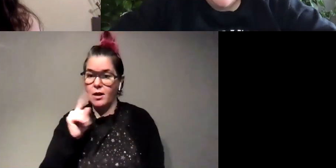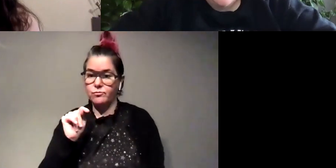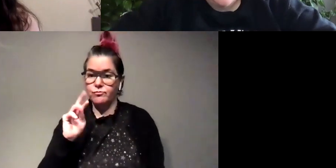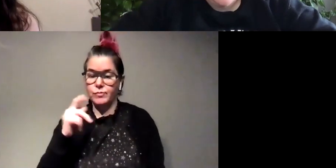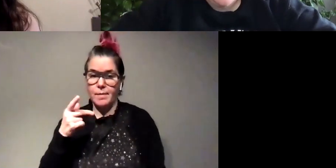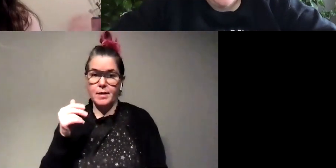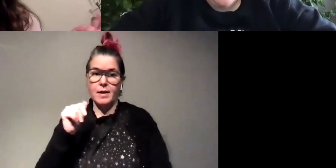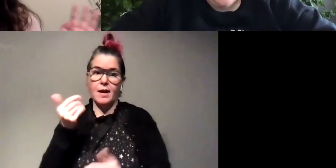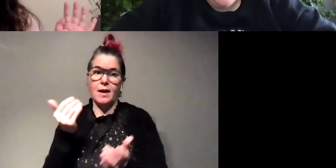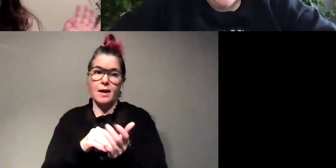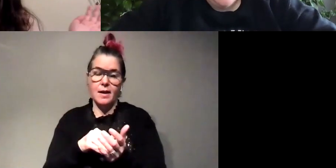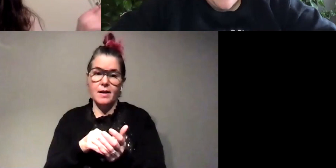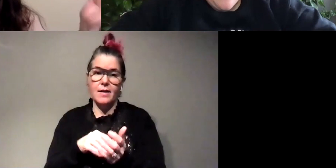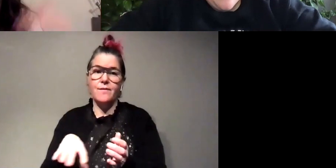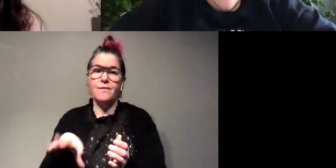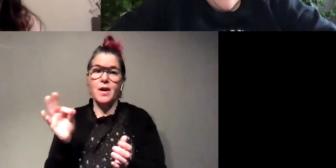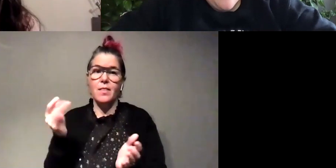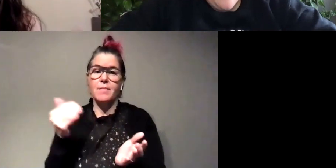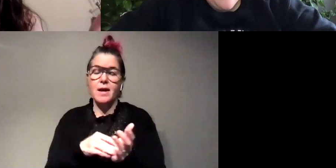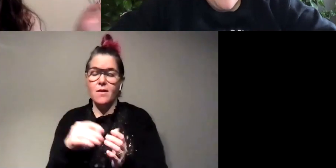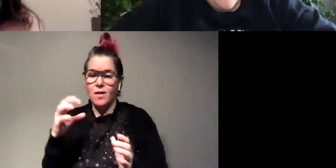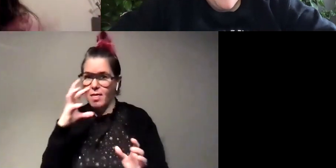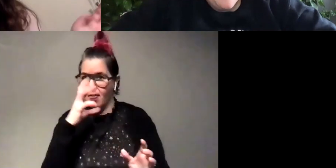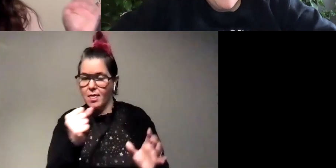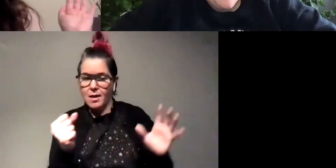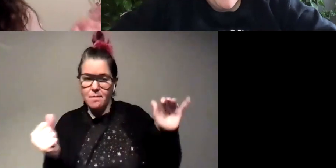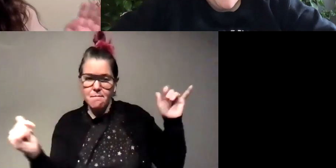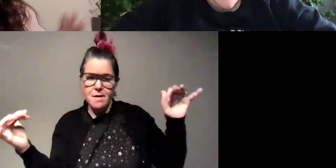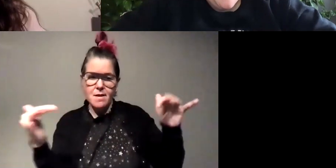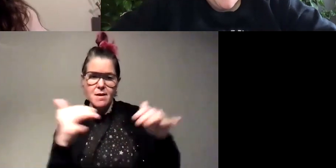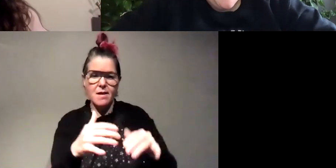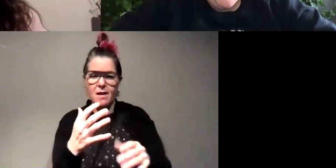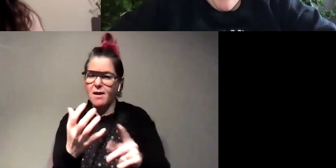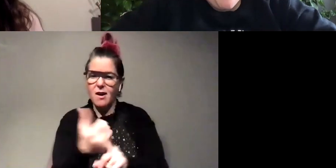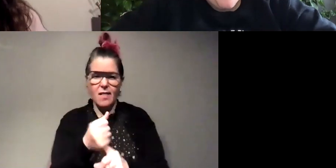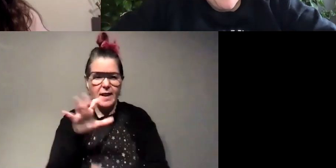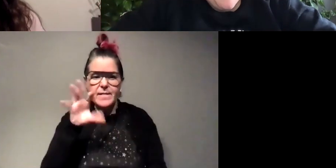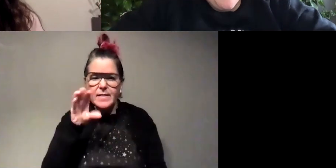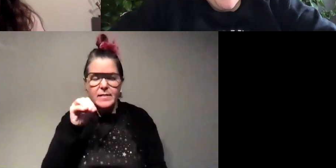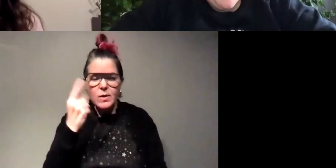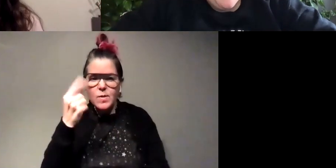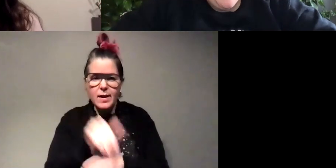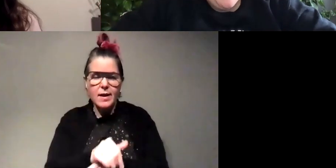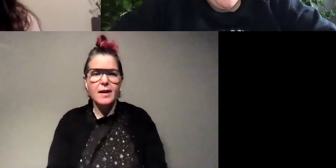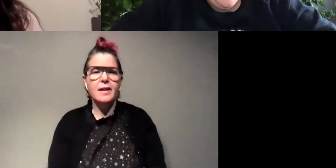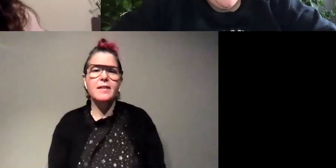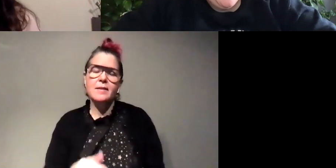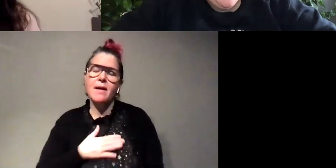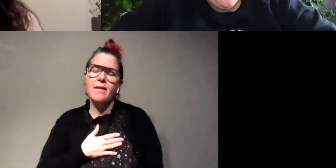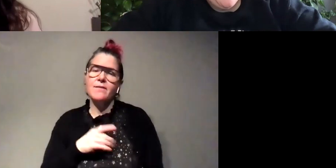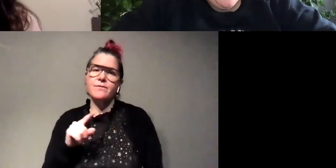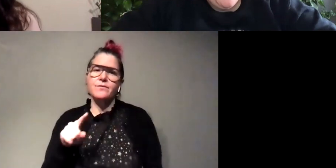and we found them they were just flying into the light traps we got like 50 that night so so that's kind of like my first